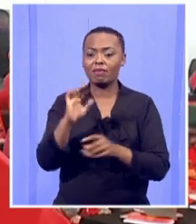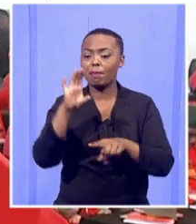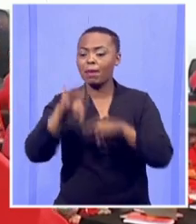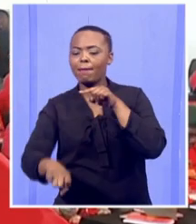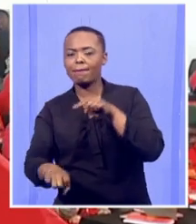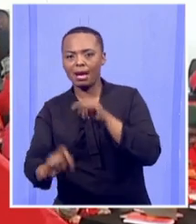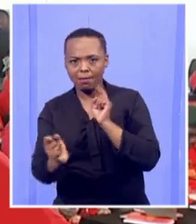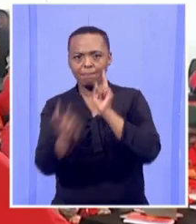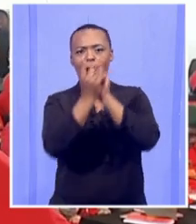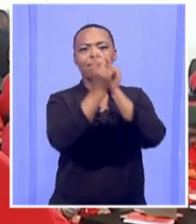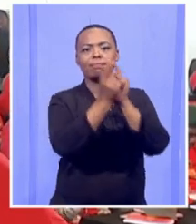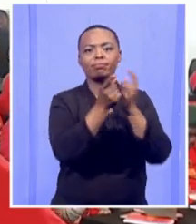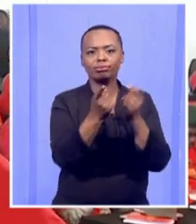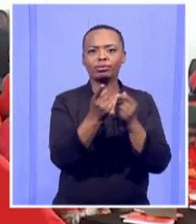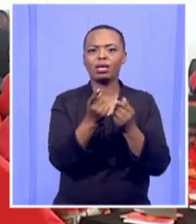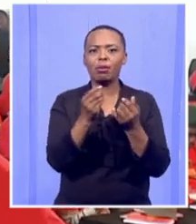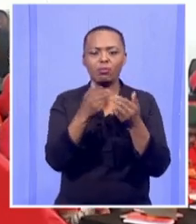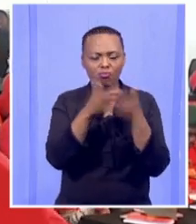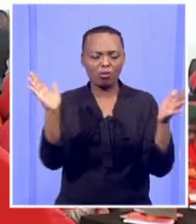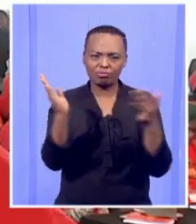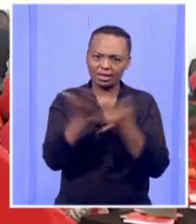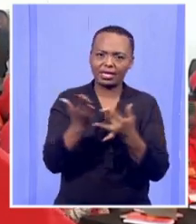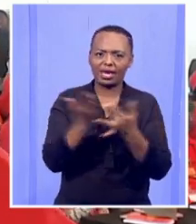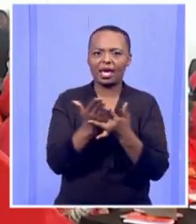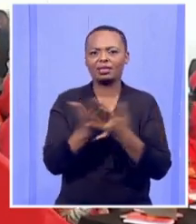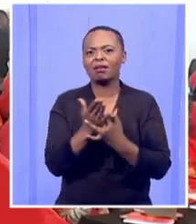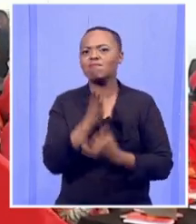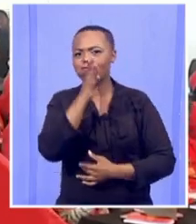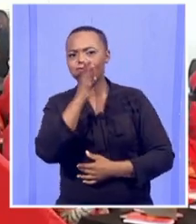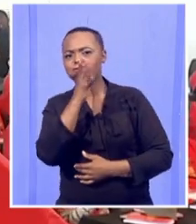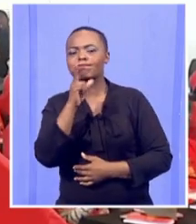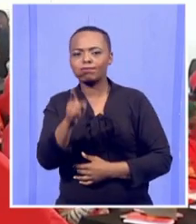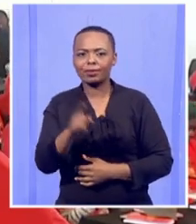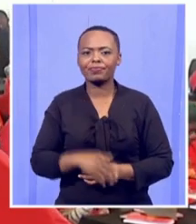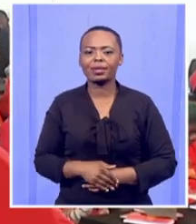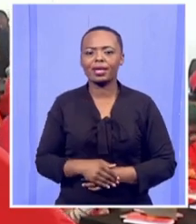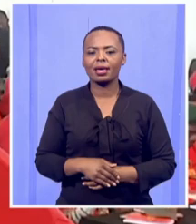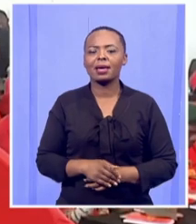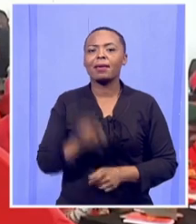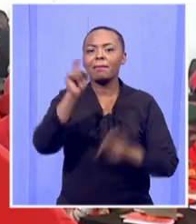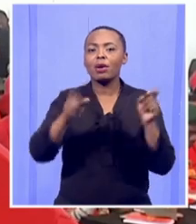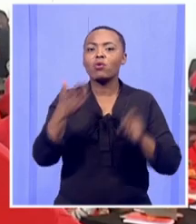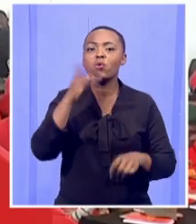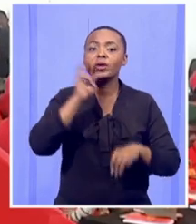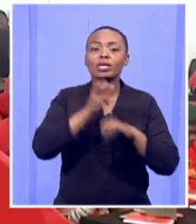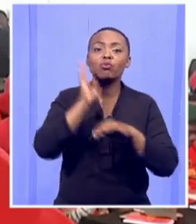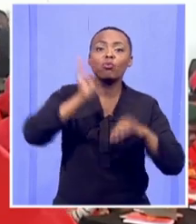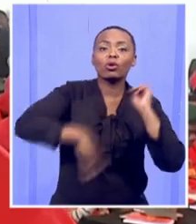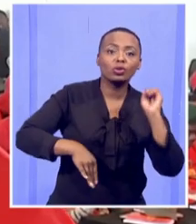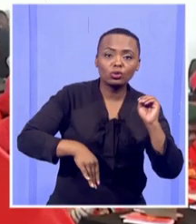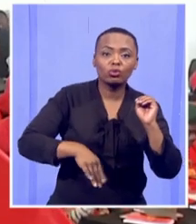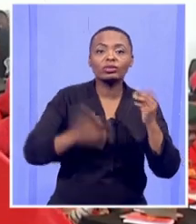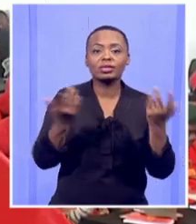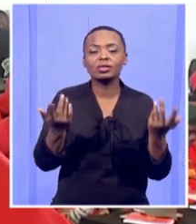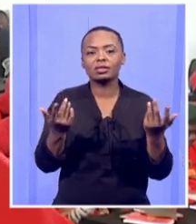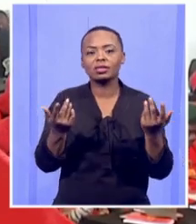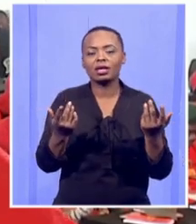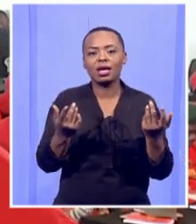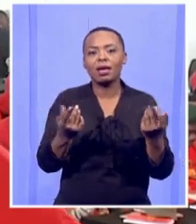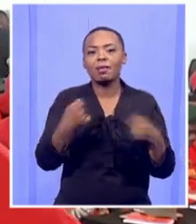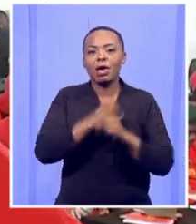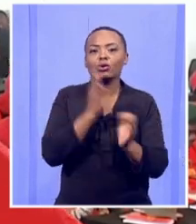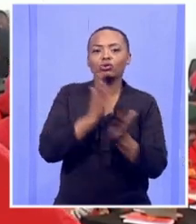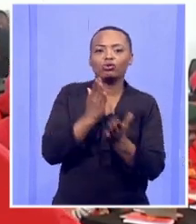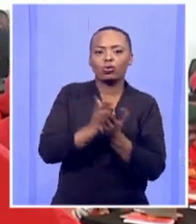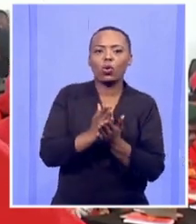We have opened a number of cases, just that those who are supposed to prosecute, those who are supposed to act and ensure that justice